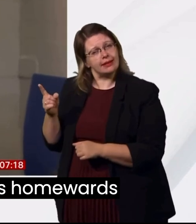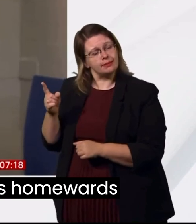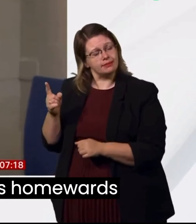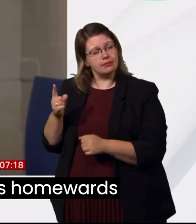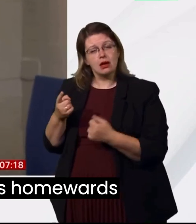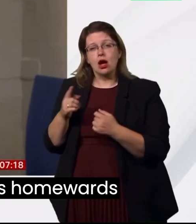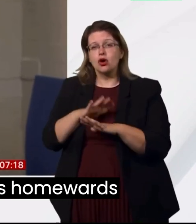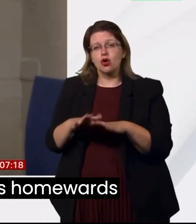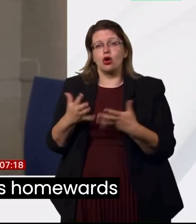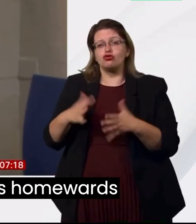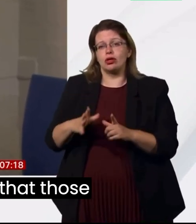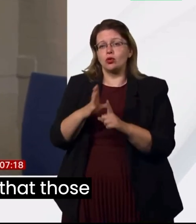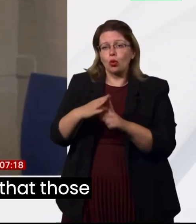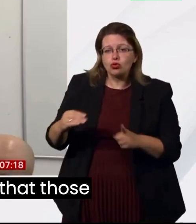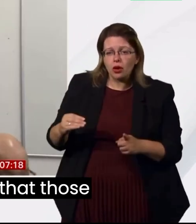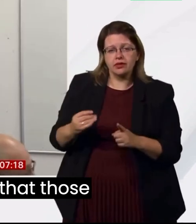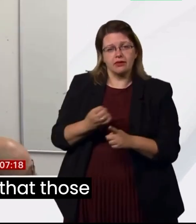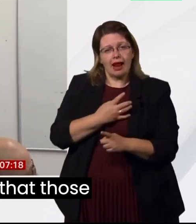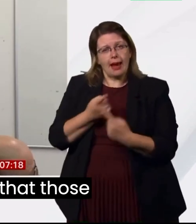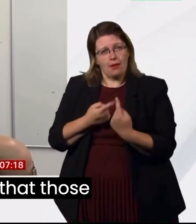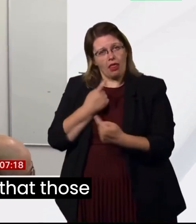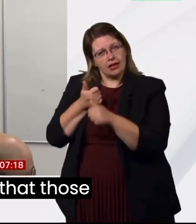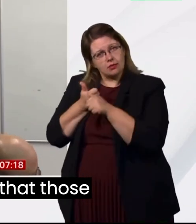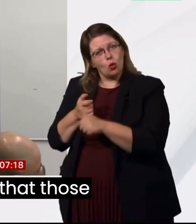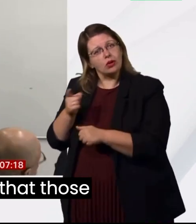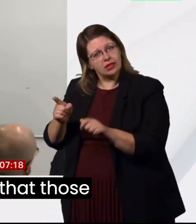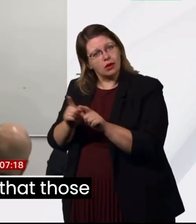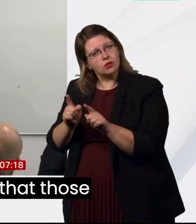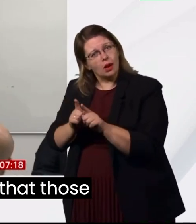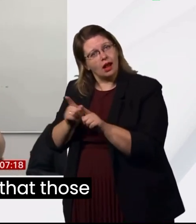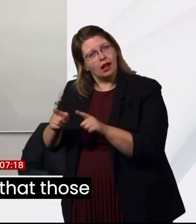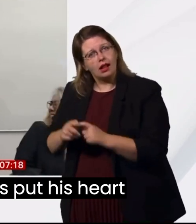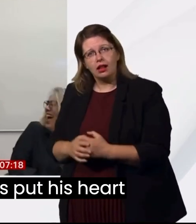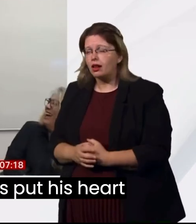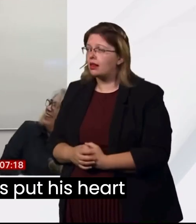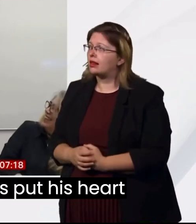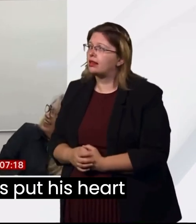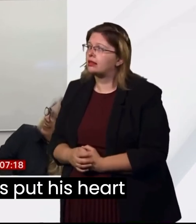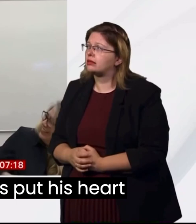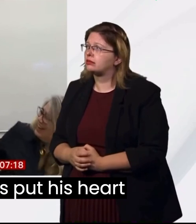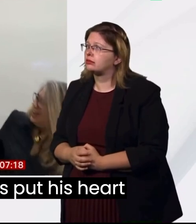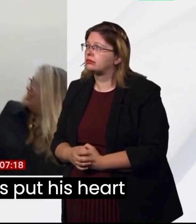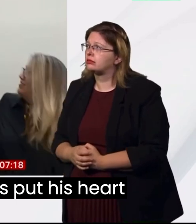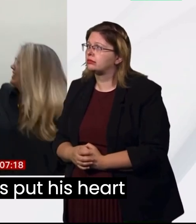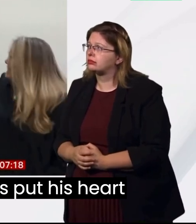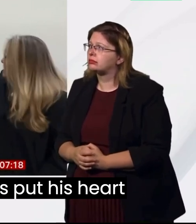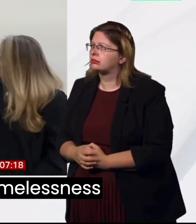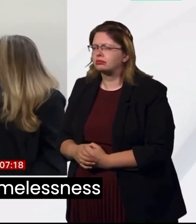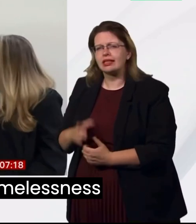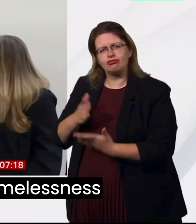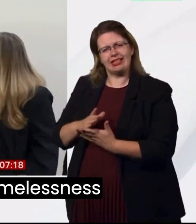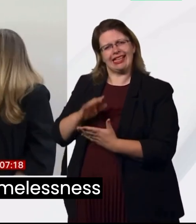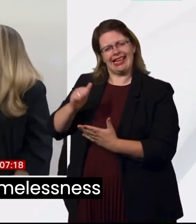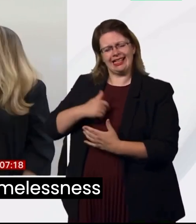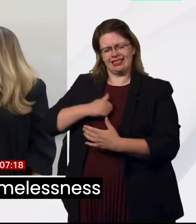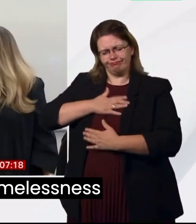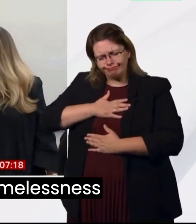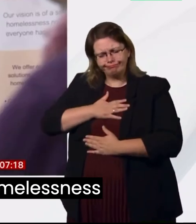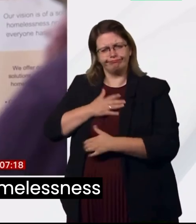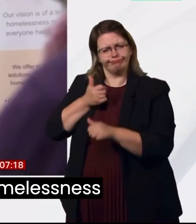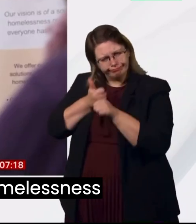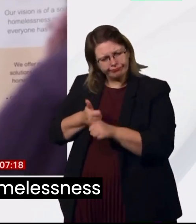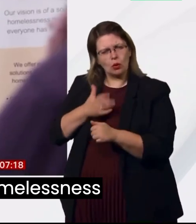parties for his Homewards project. It is something that those working with him say he has put his heart and soul into,